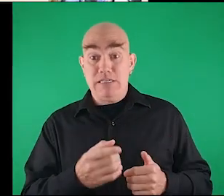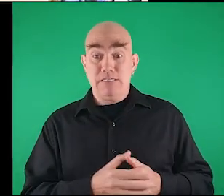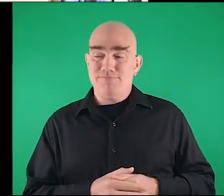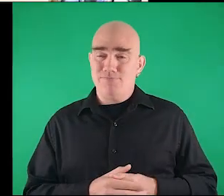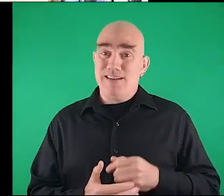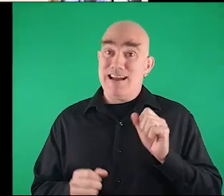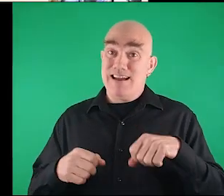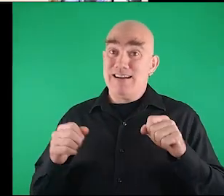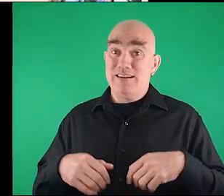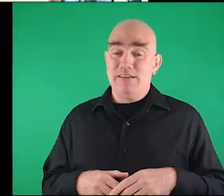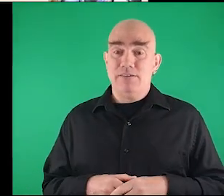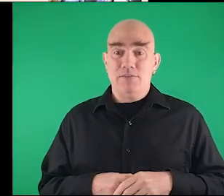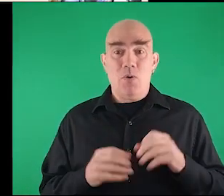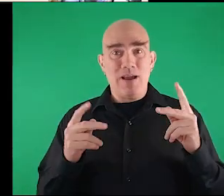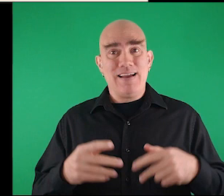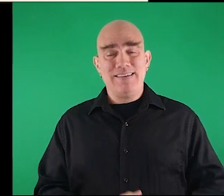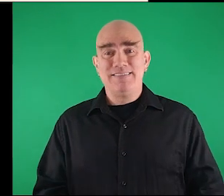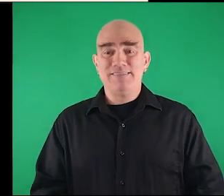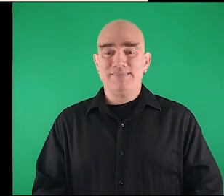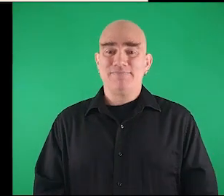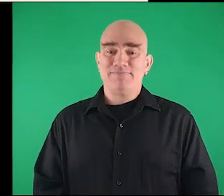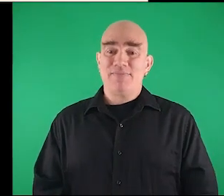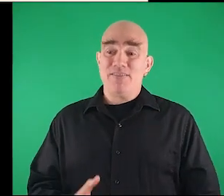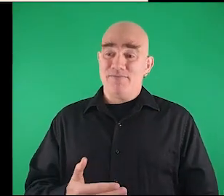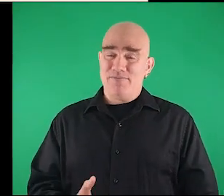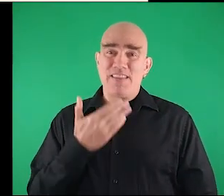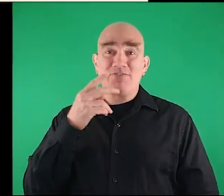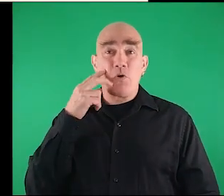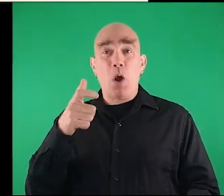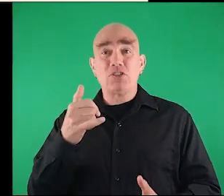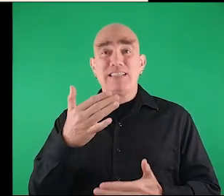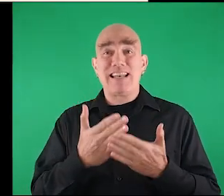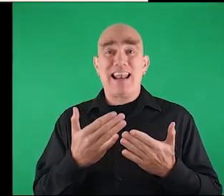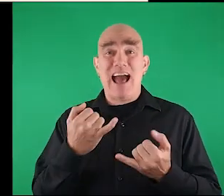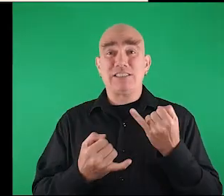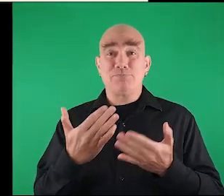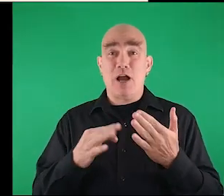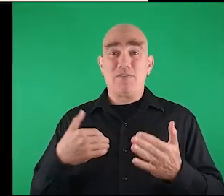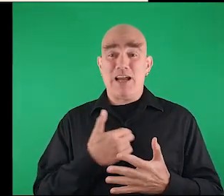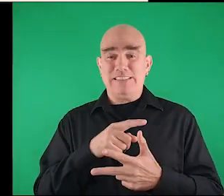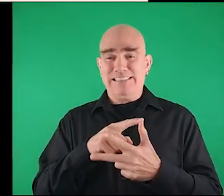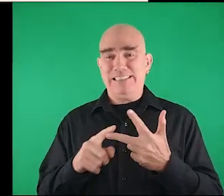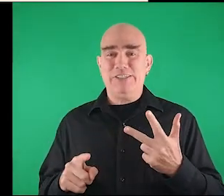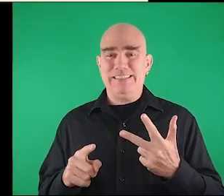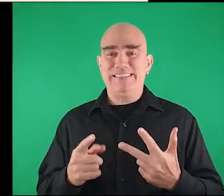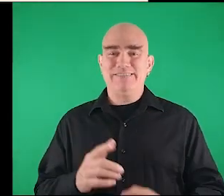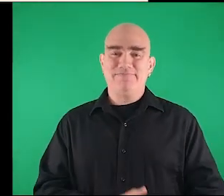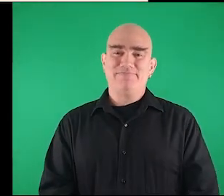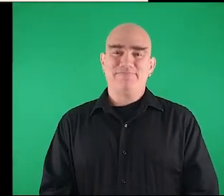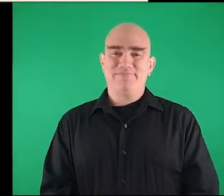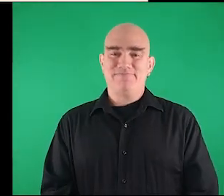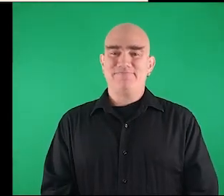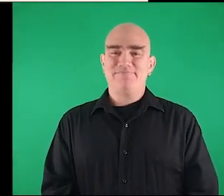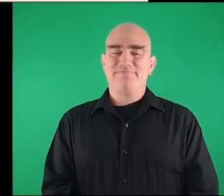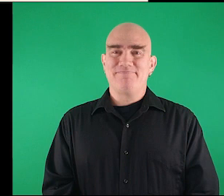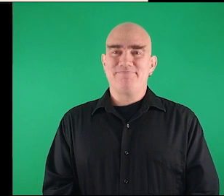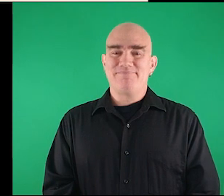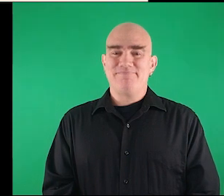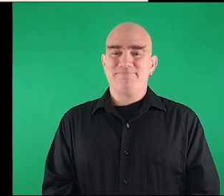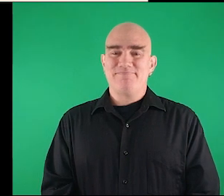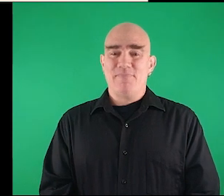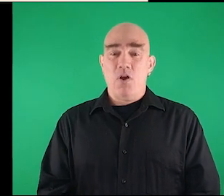yes okay thanks for watching this last installment of our series